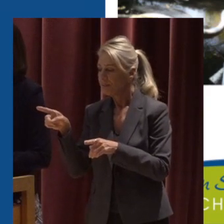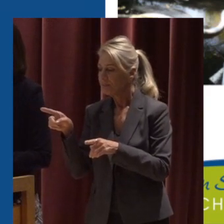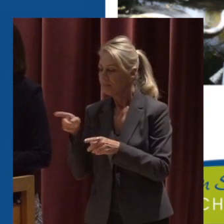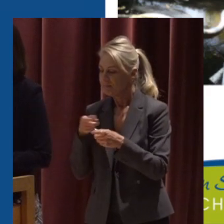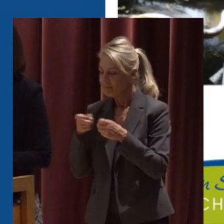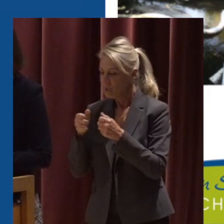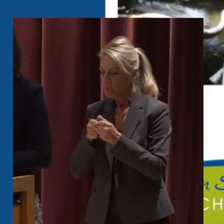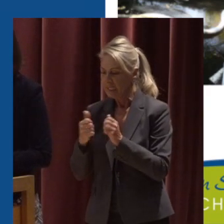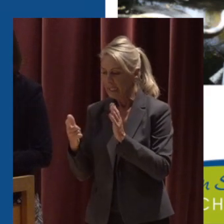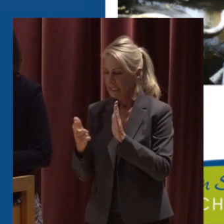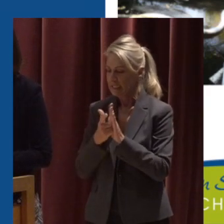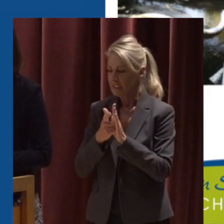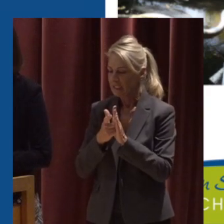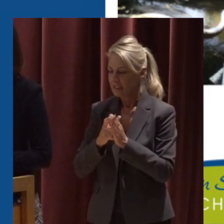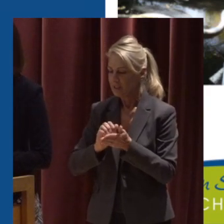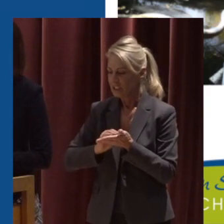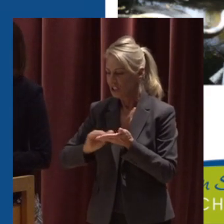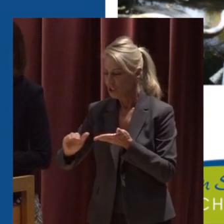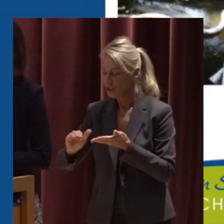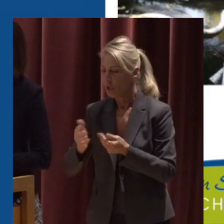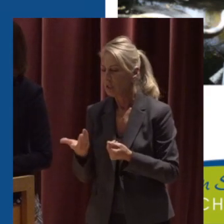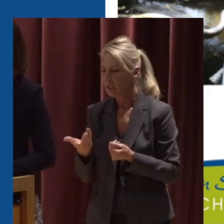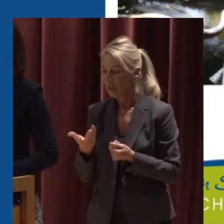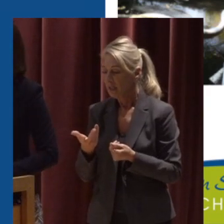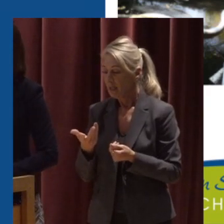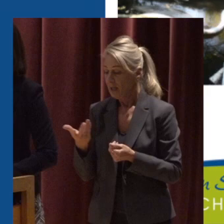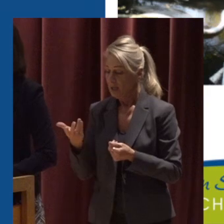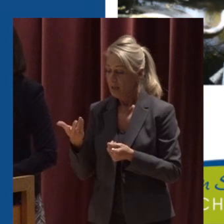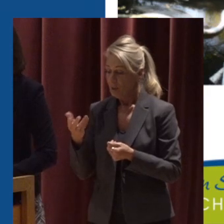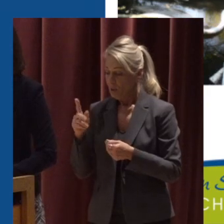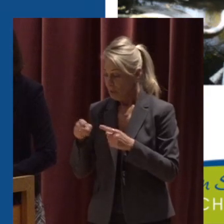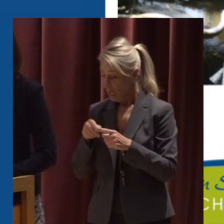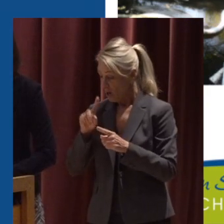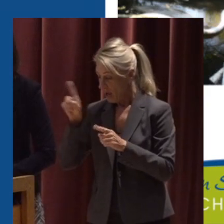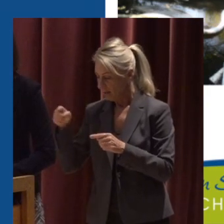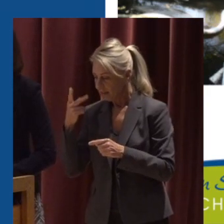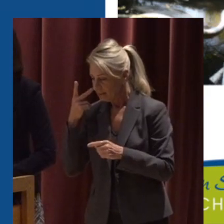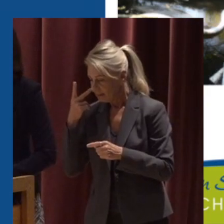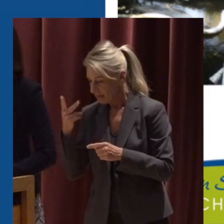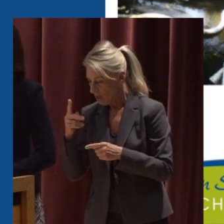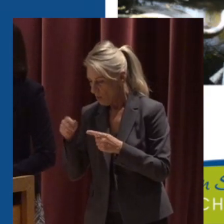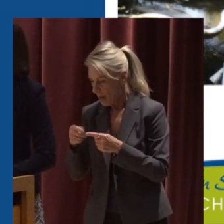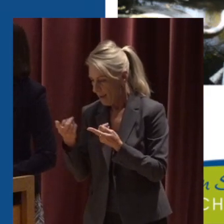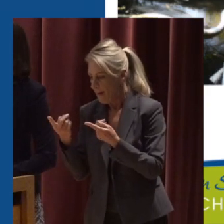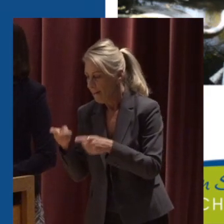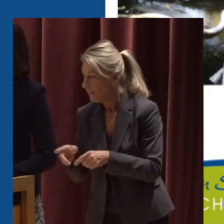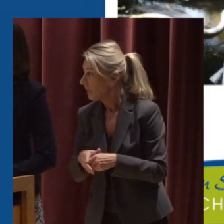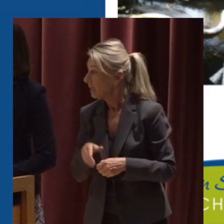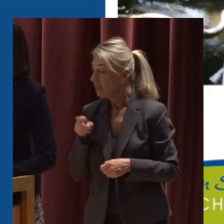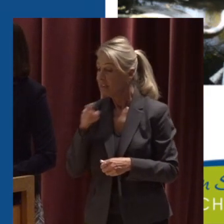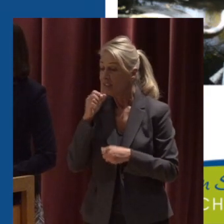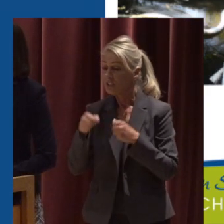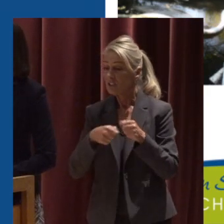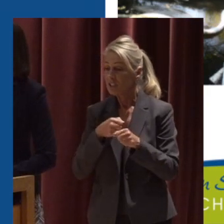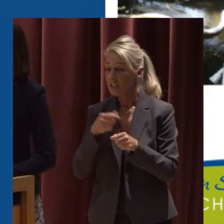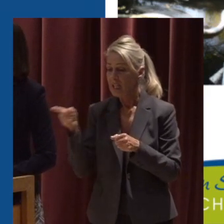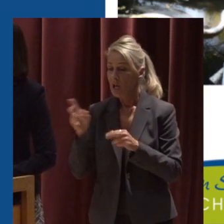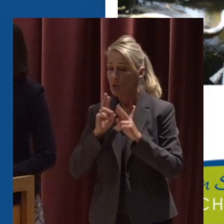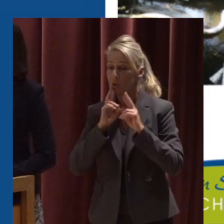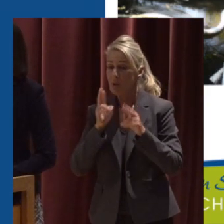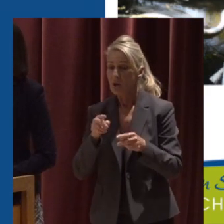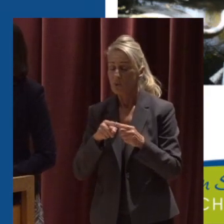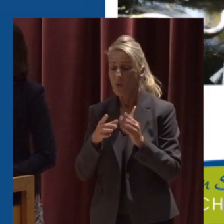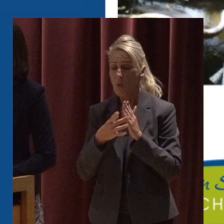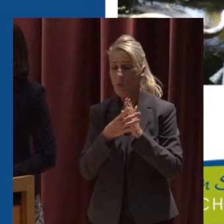Stream crew as being boots on the ground are able to see some things going into the creek almost as they happen This year stream crew responded to